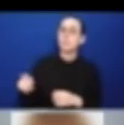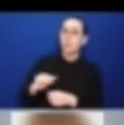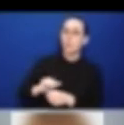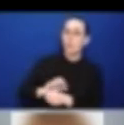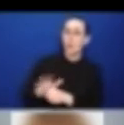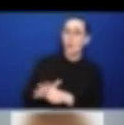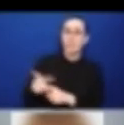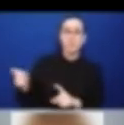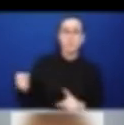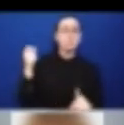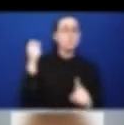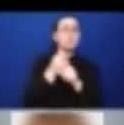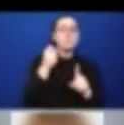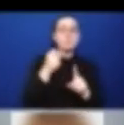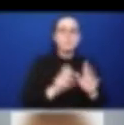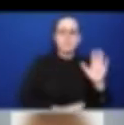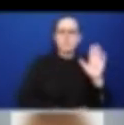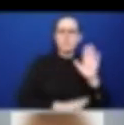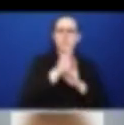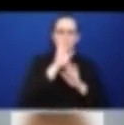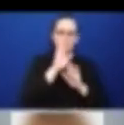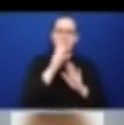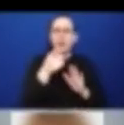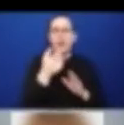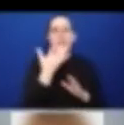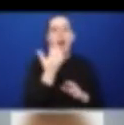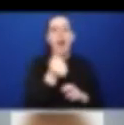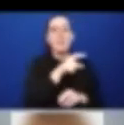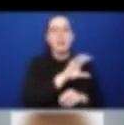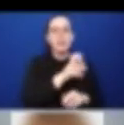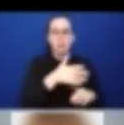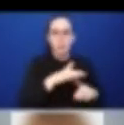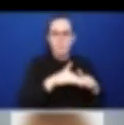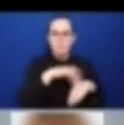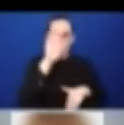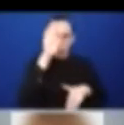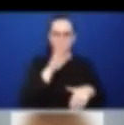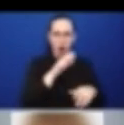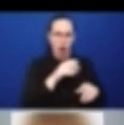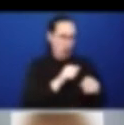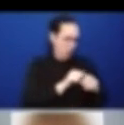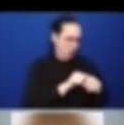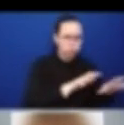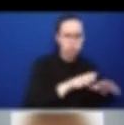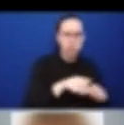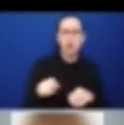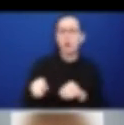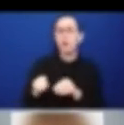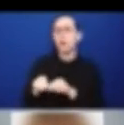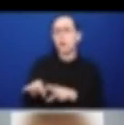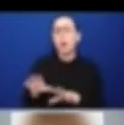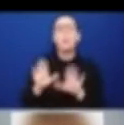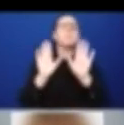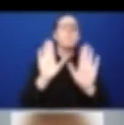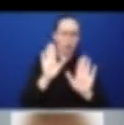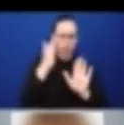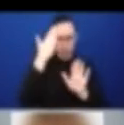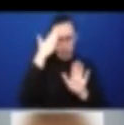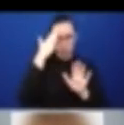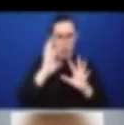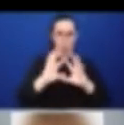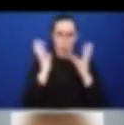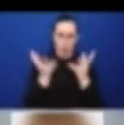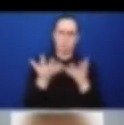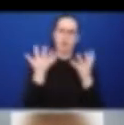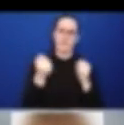do know that this has been truly a global pandemic. And there has been waves of infection that have